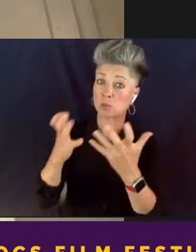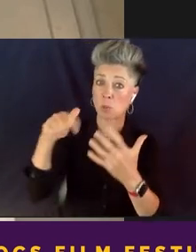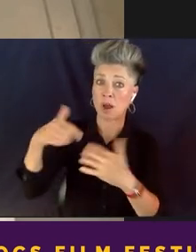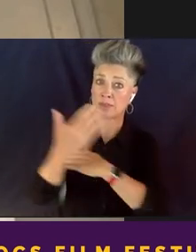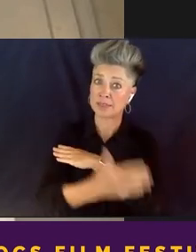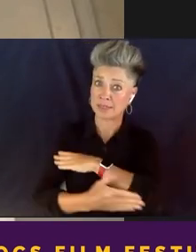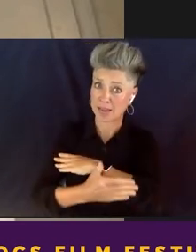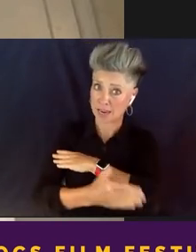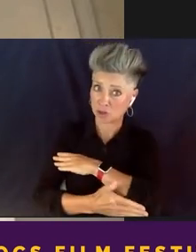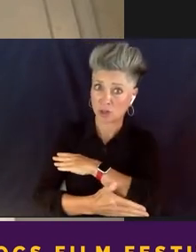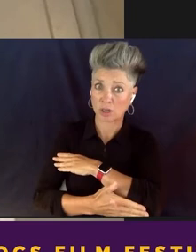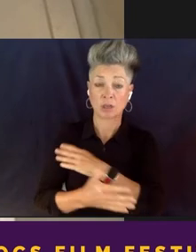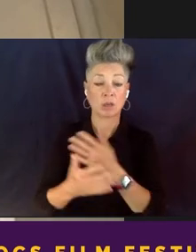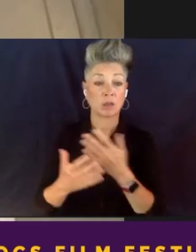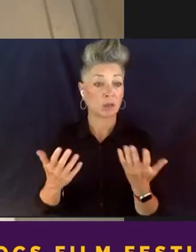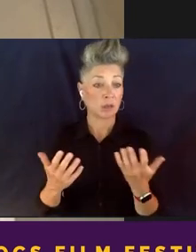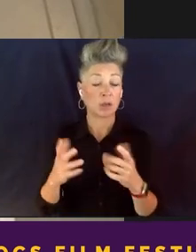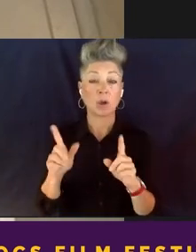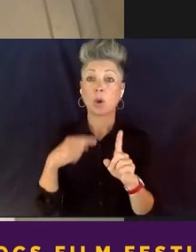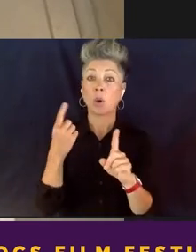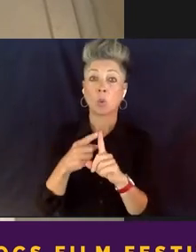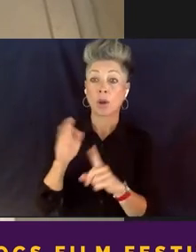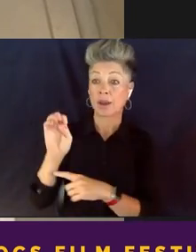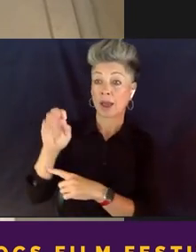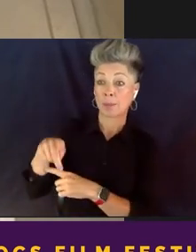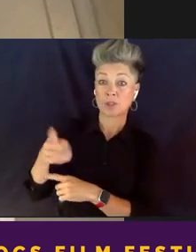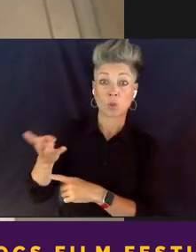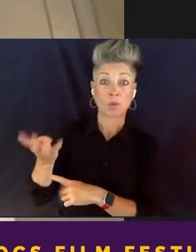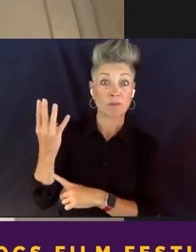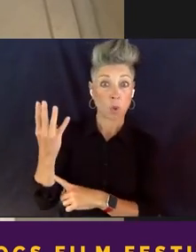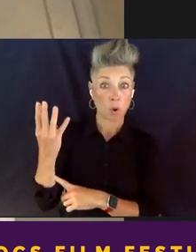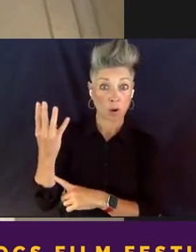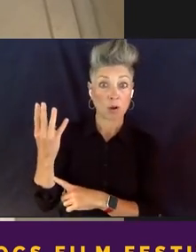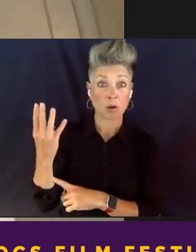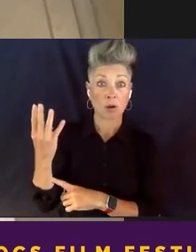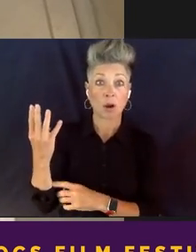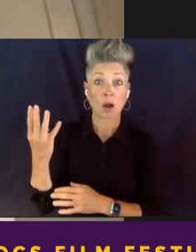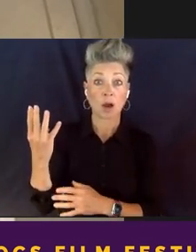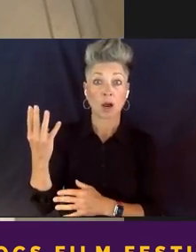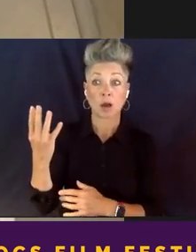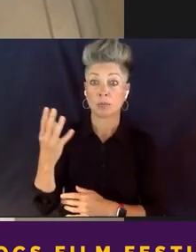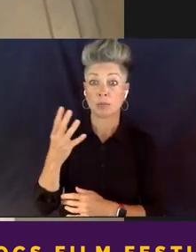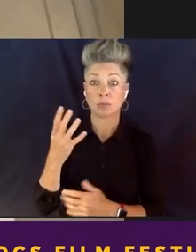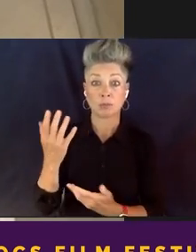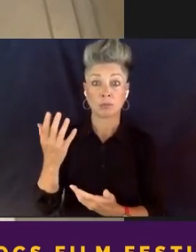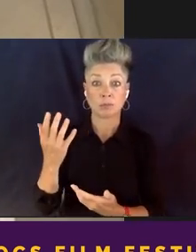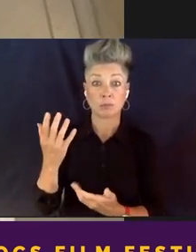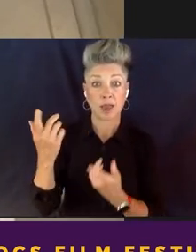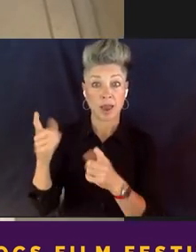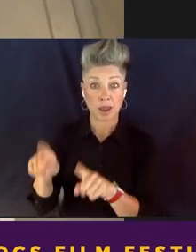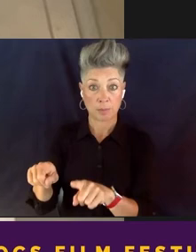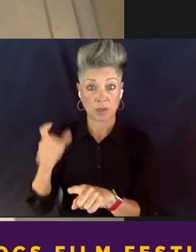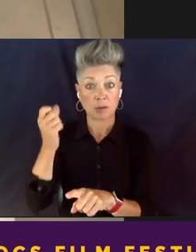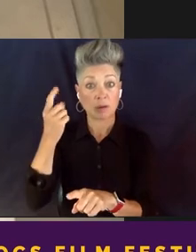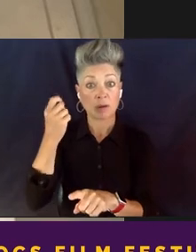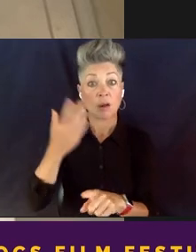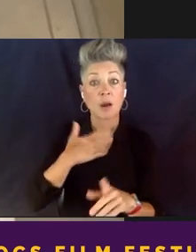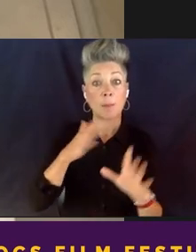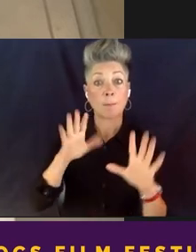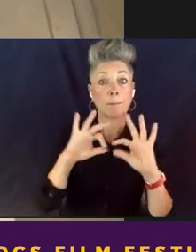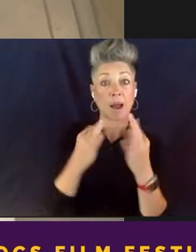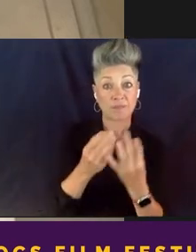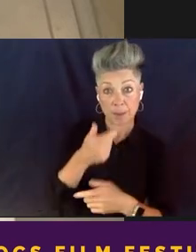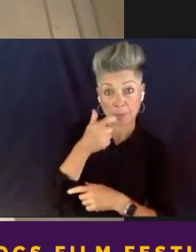we, like, when the episode for, and my family hadn't watched it, and, you know,